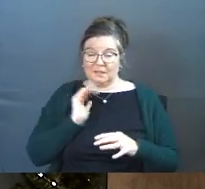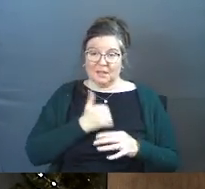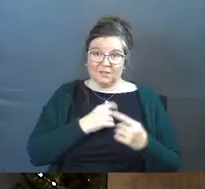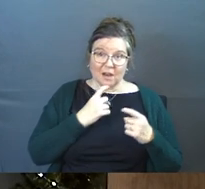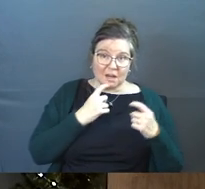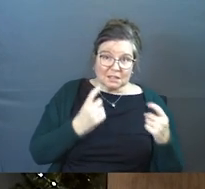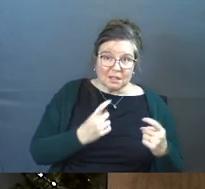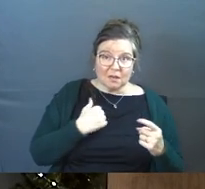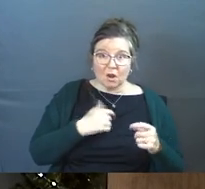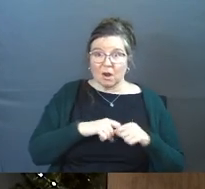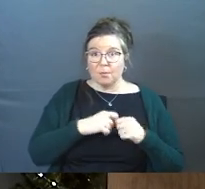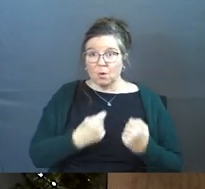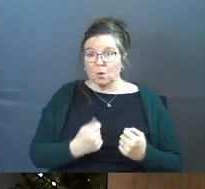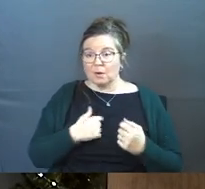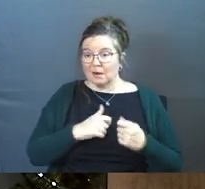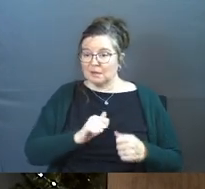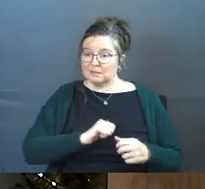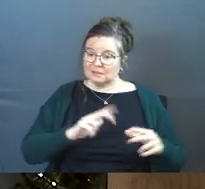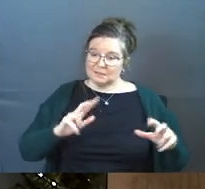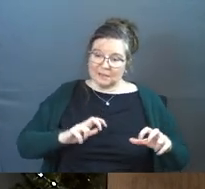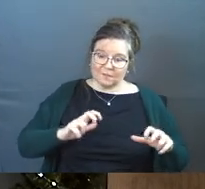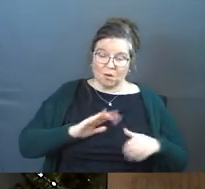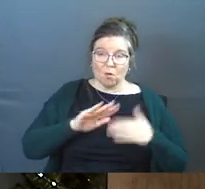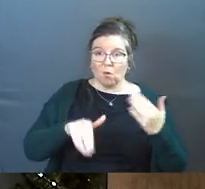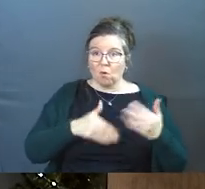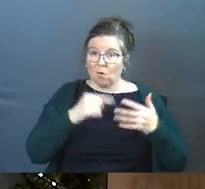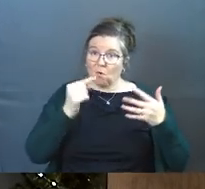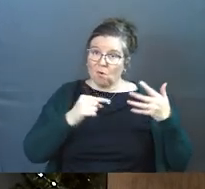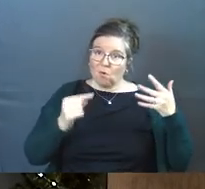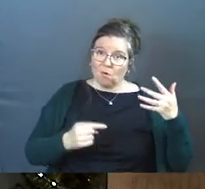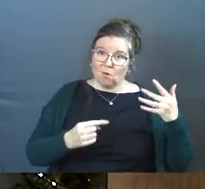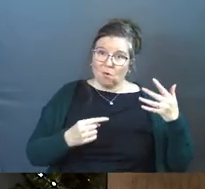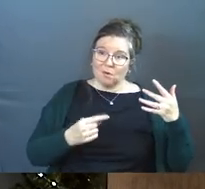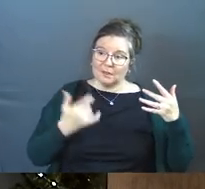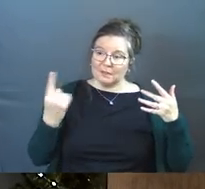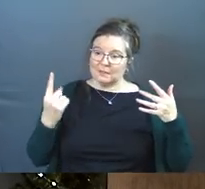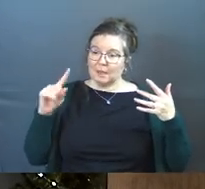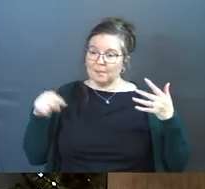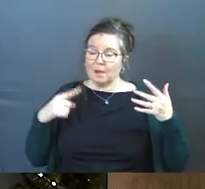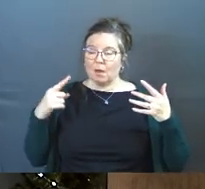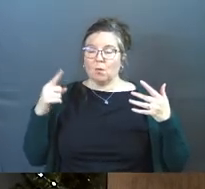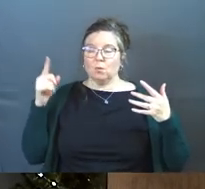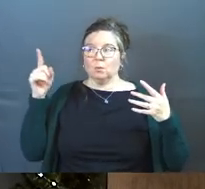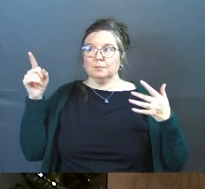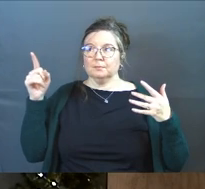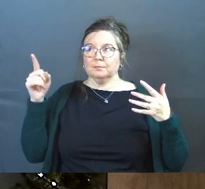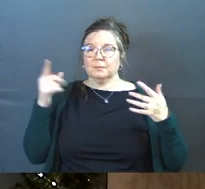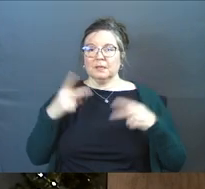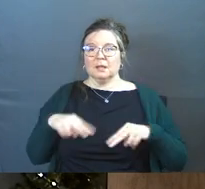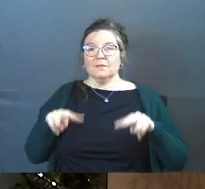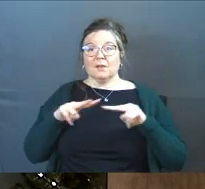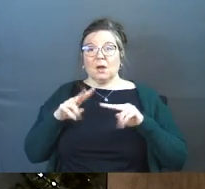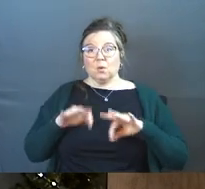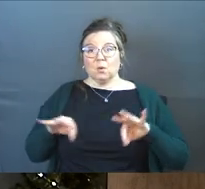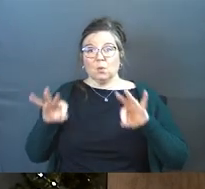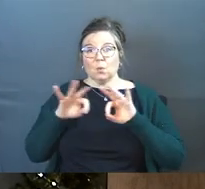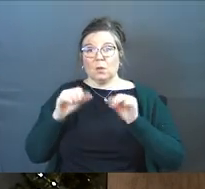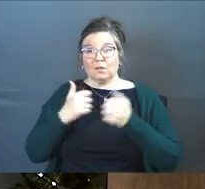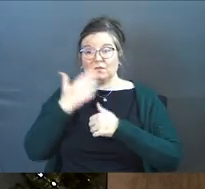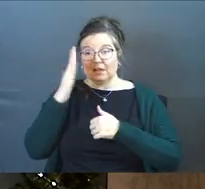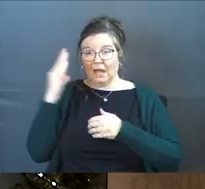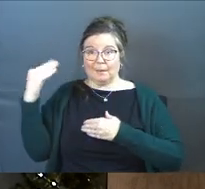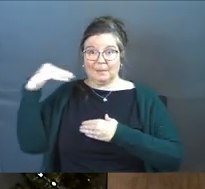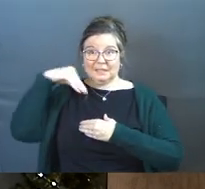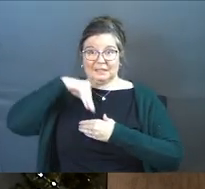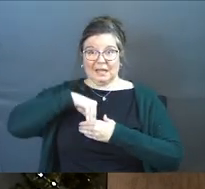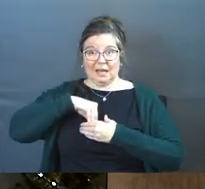sin and our brokenness and our selfishness and all of it, there is something about the value and the worth and the love that God